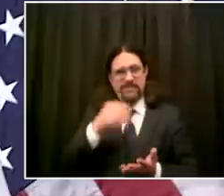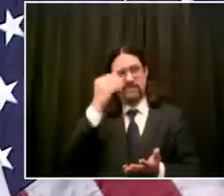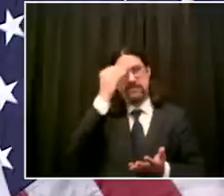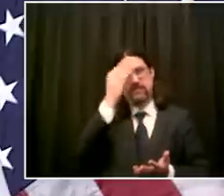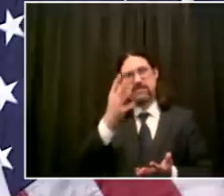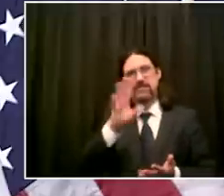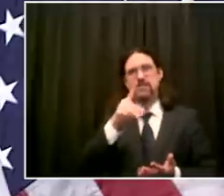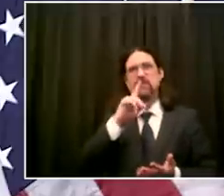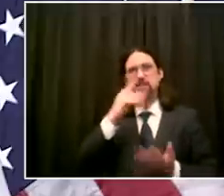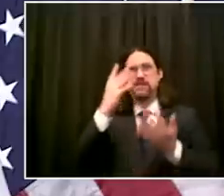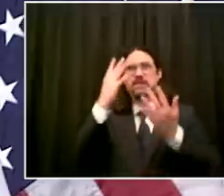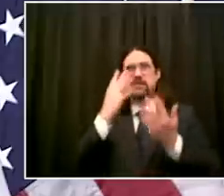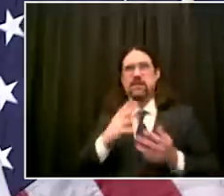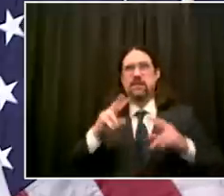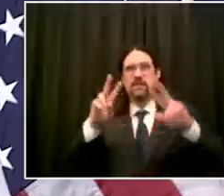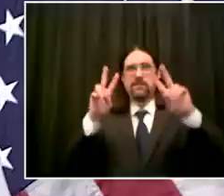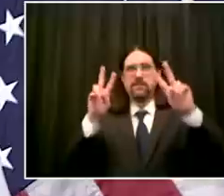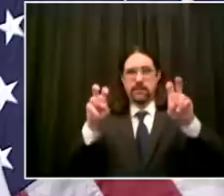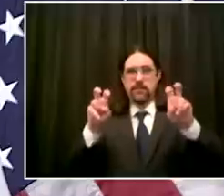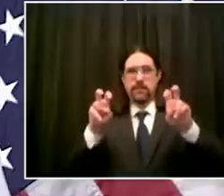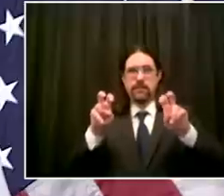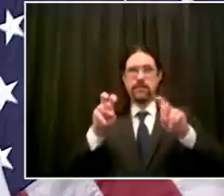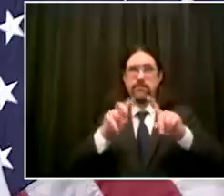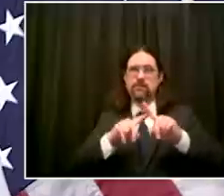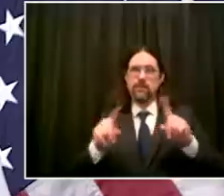things that will come out this afternoon